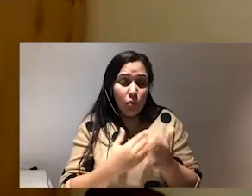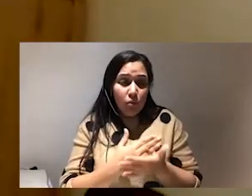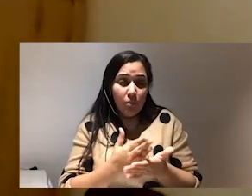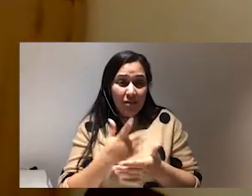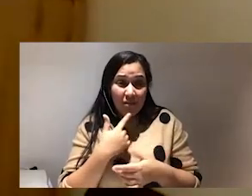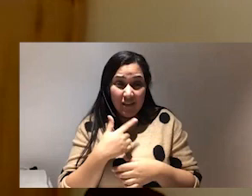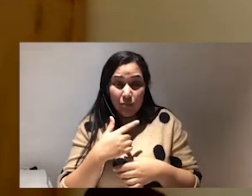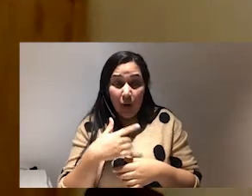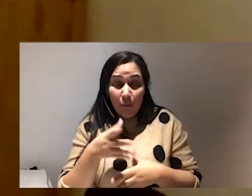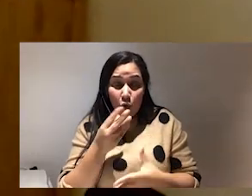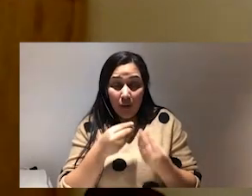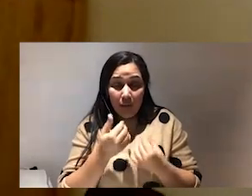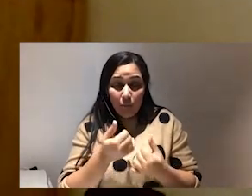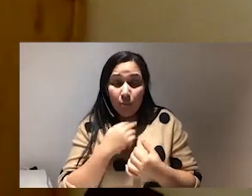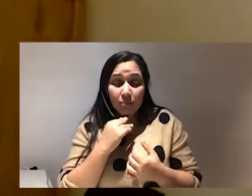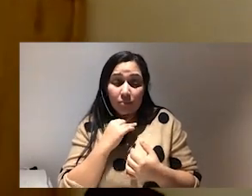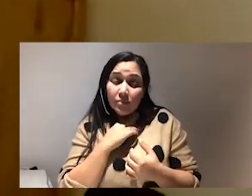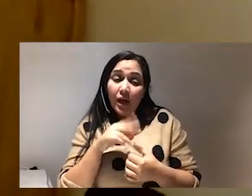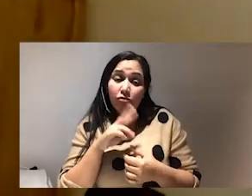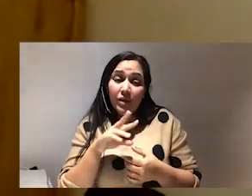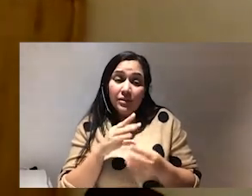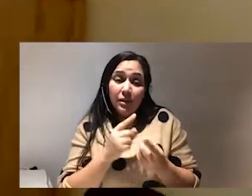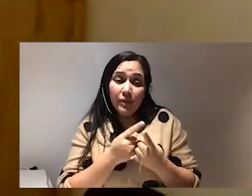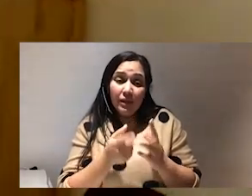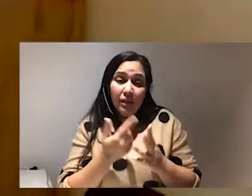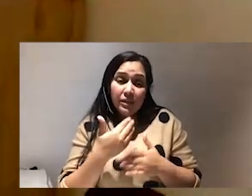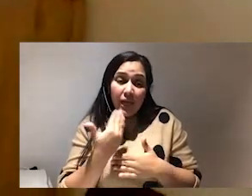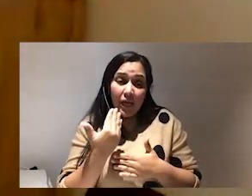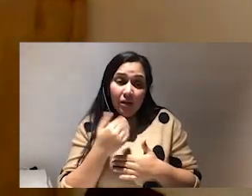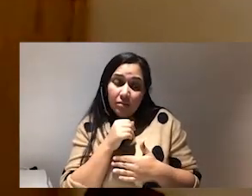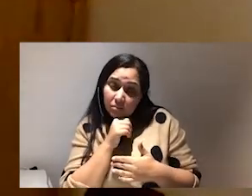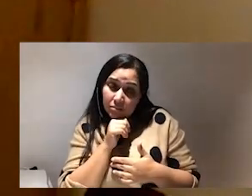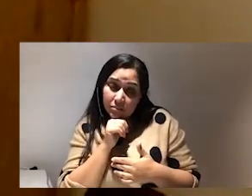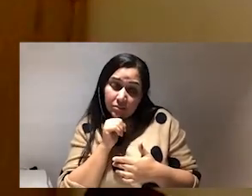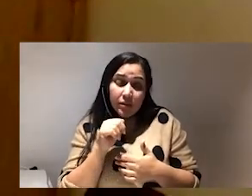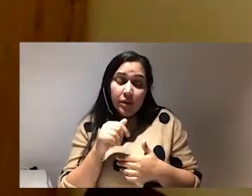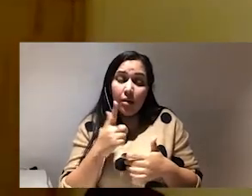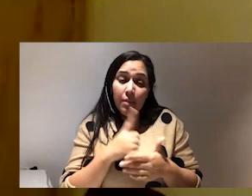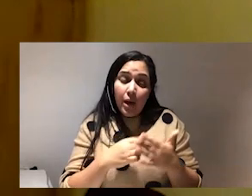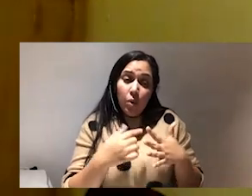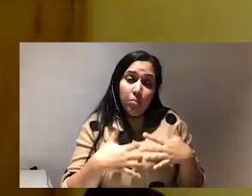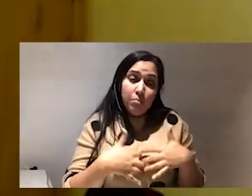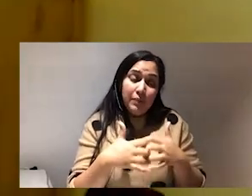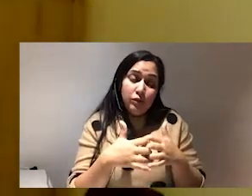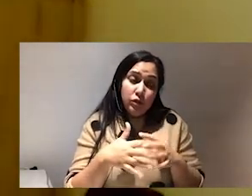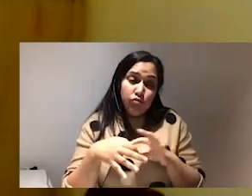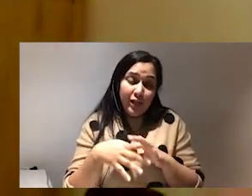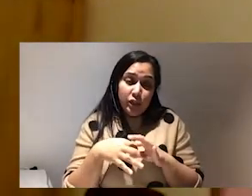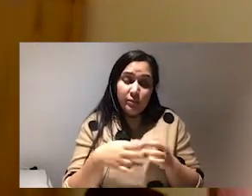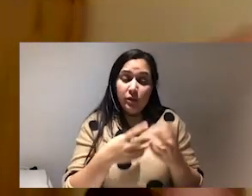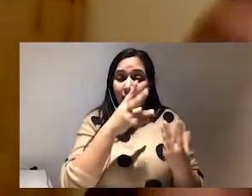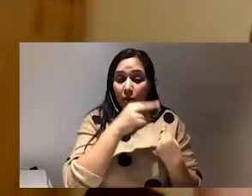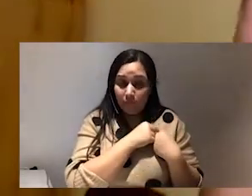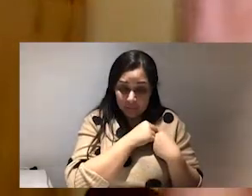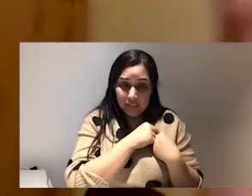what i'm learning and it's i read something the other day and it was about kind of building relationships of accountability and building